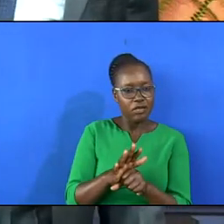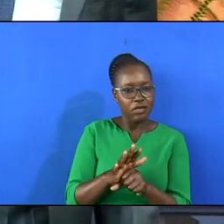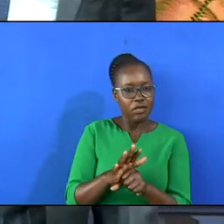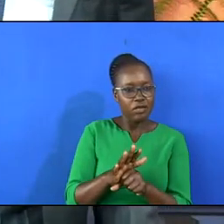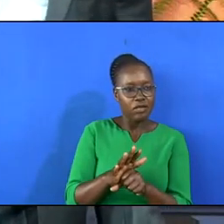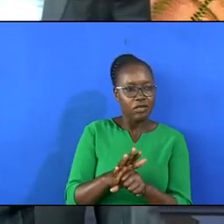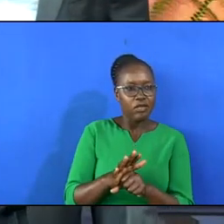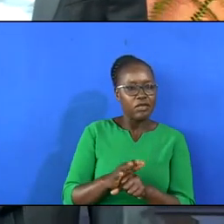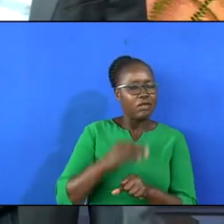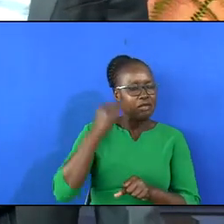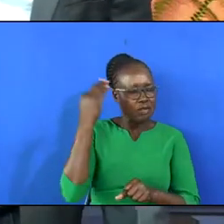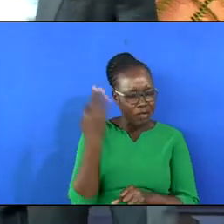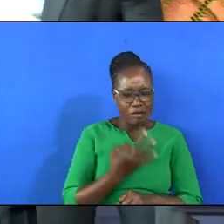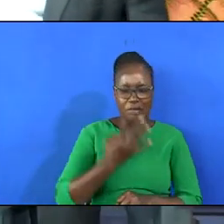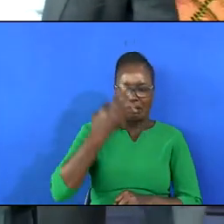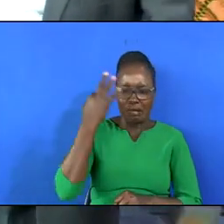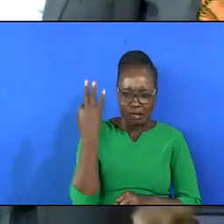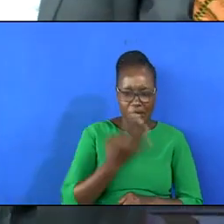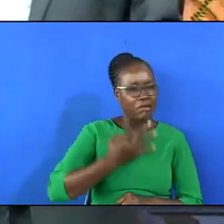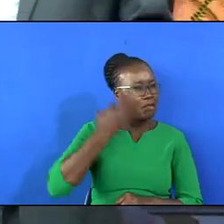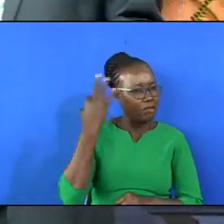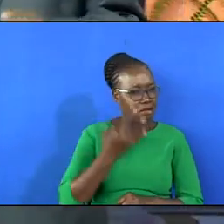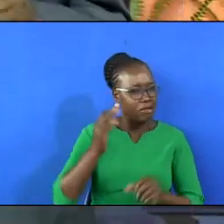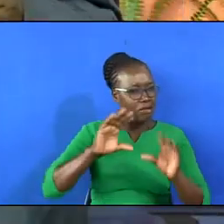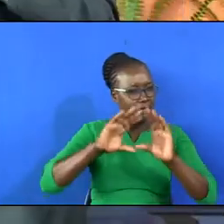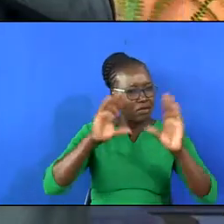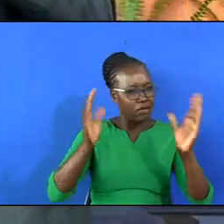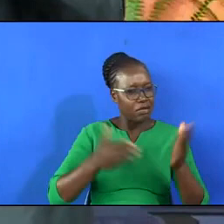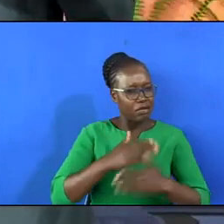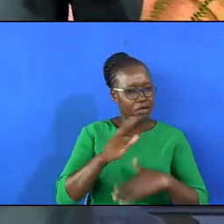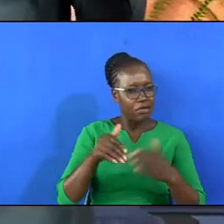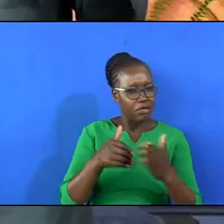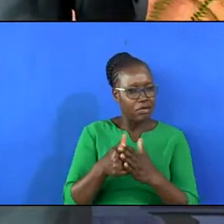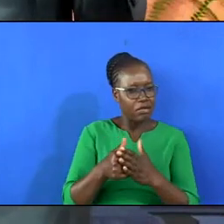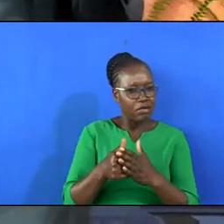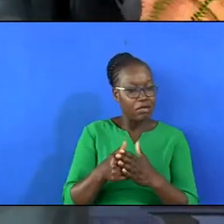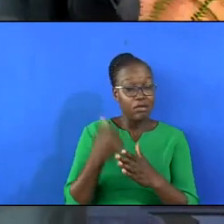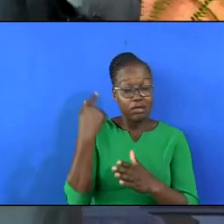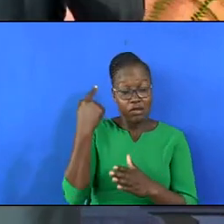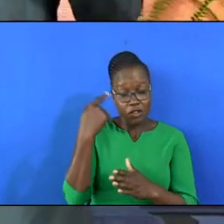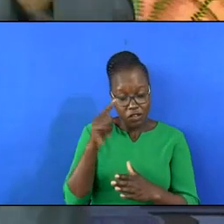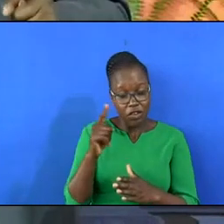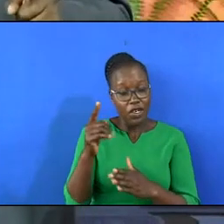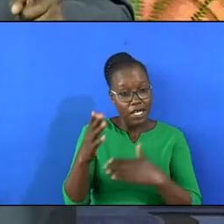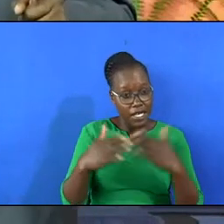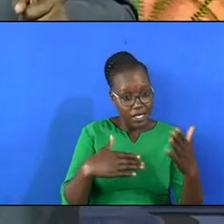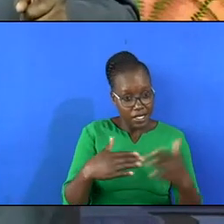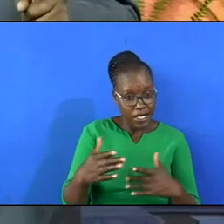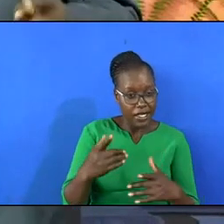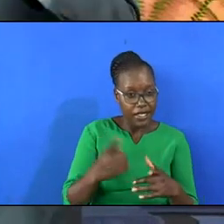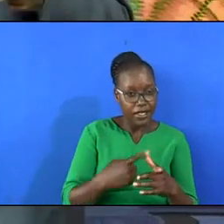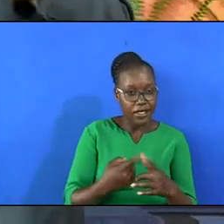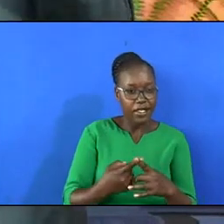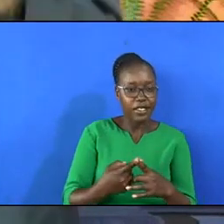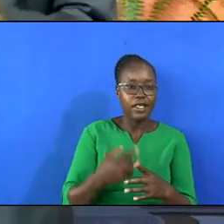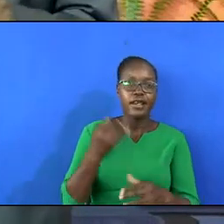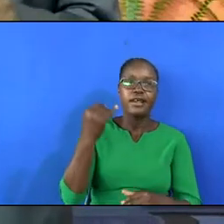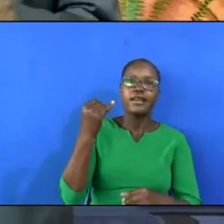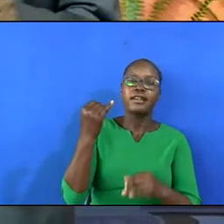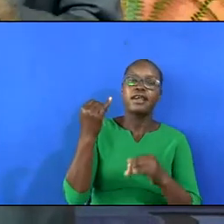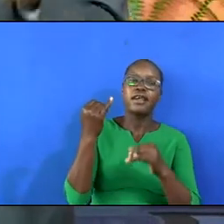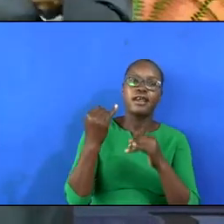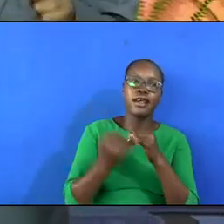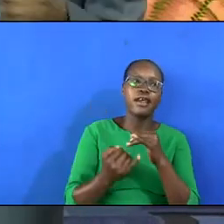be preached in the whole world for a demonstration. Then it will